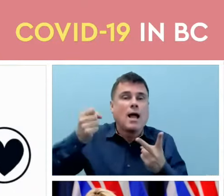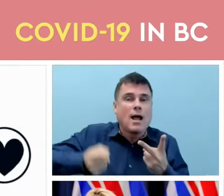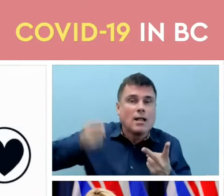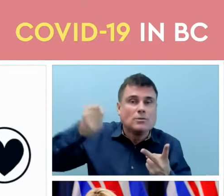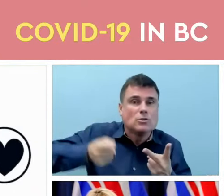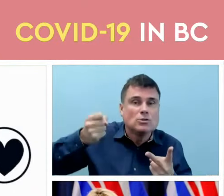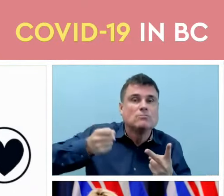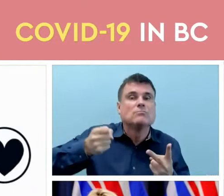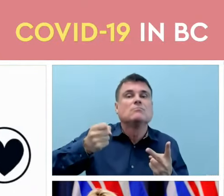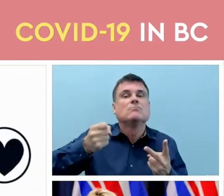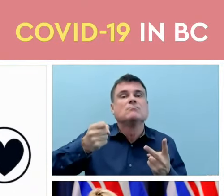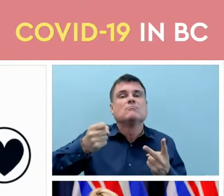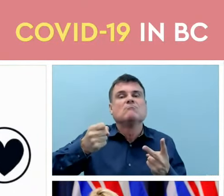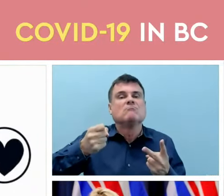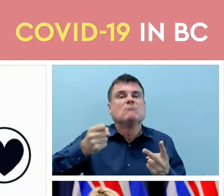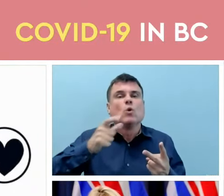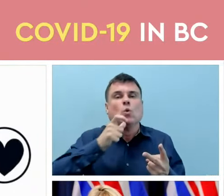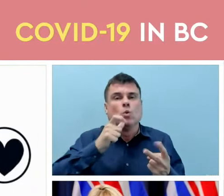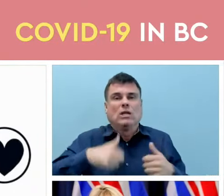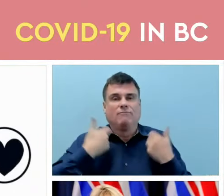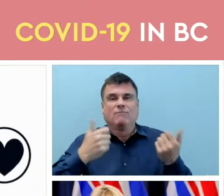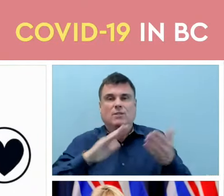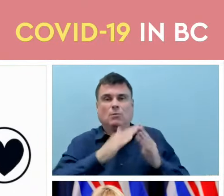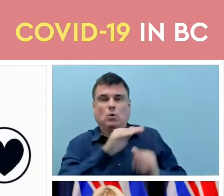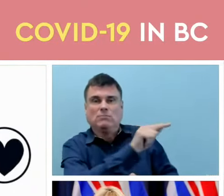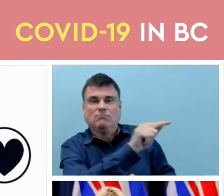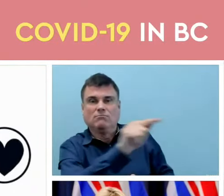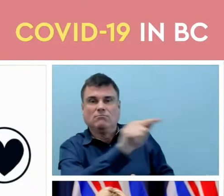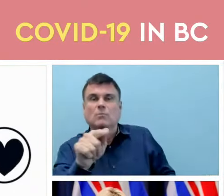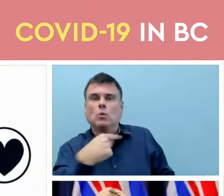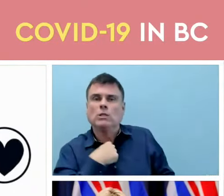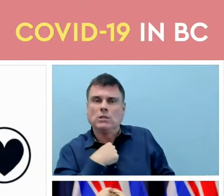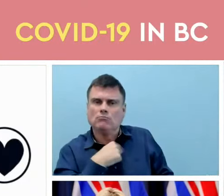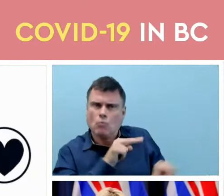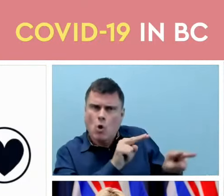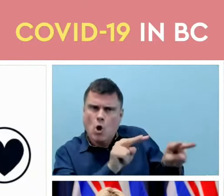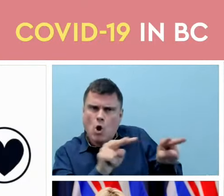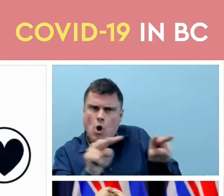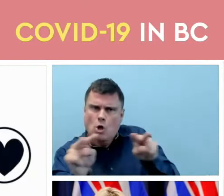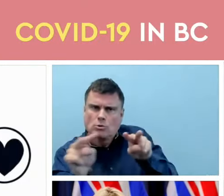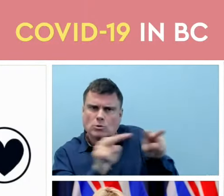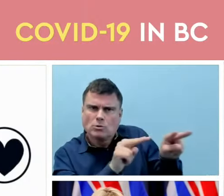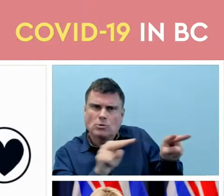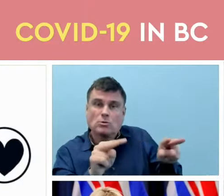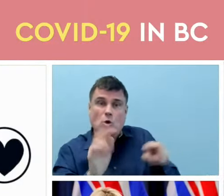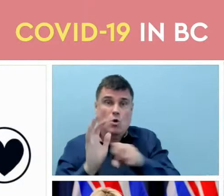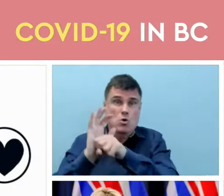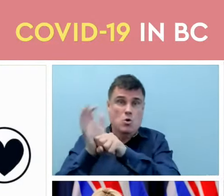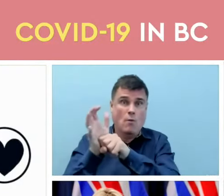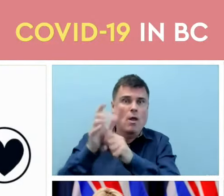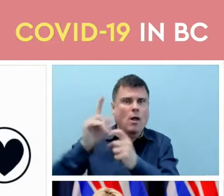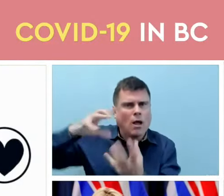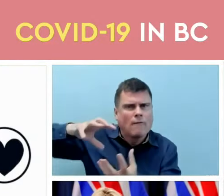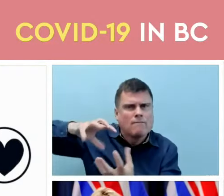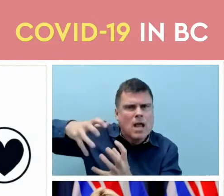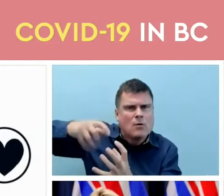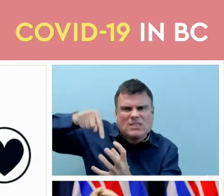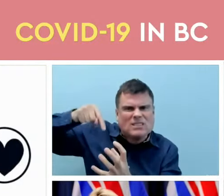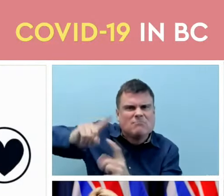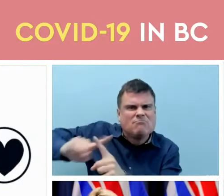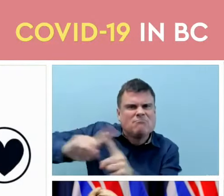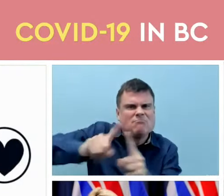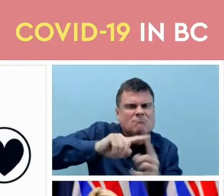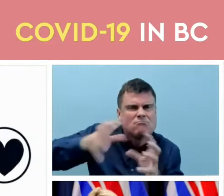will be watching and looking at different variants that arise, what might our future be in terms of next respiratory